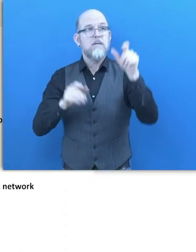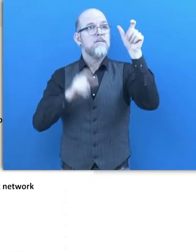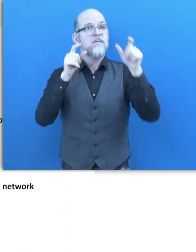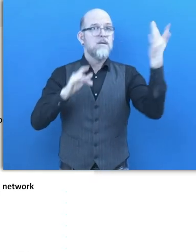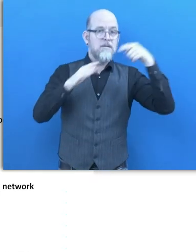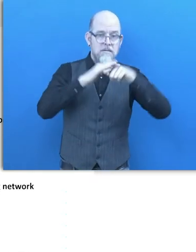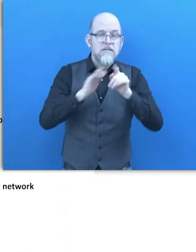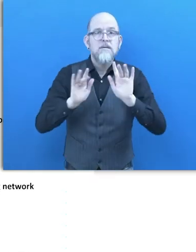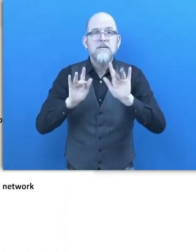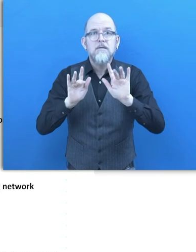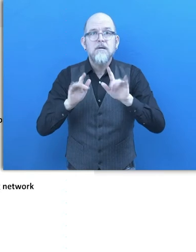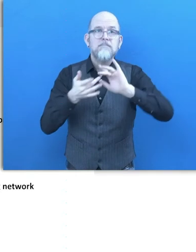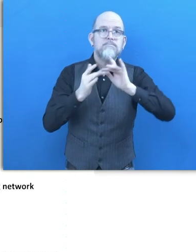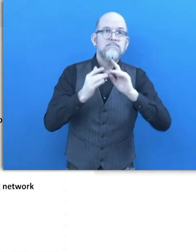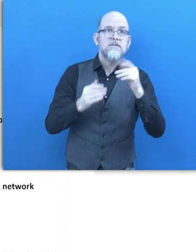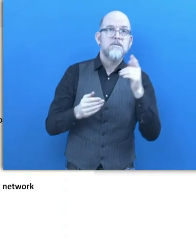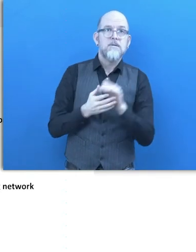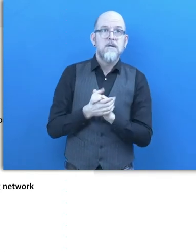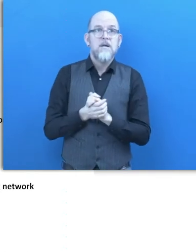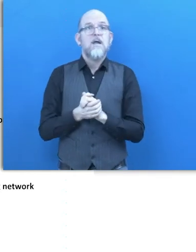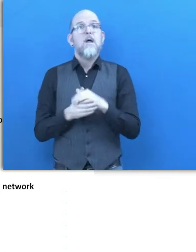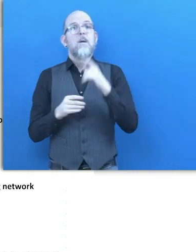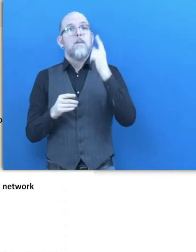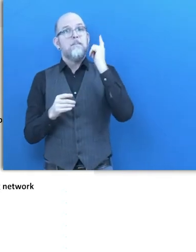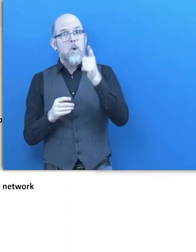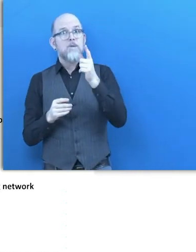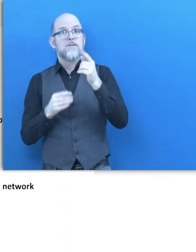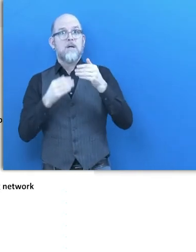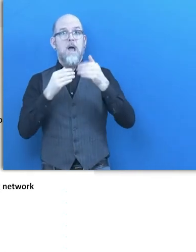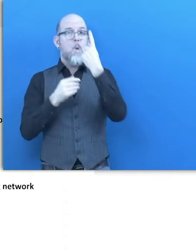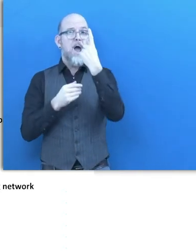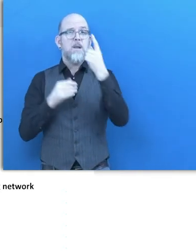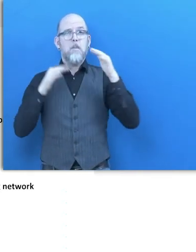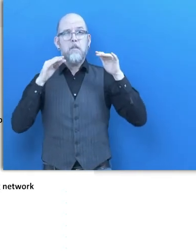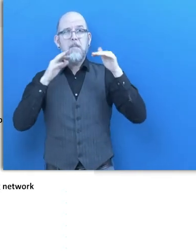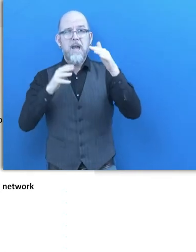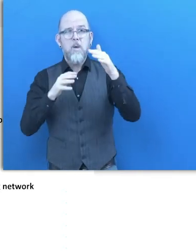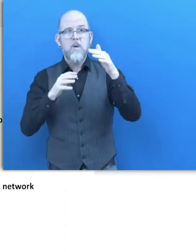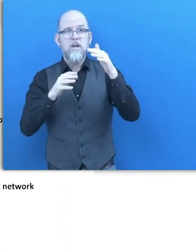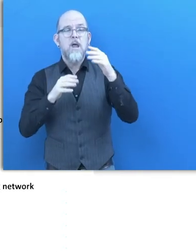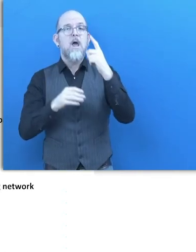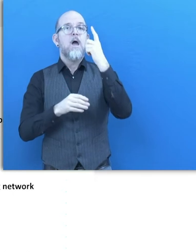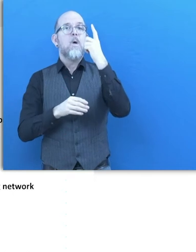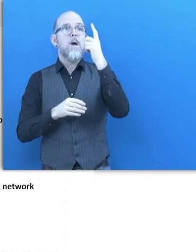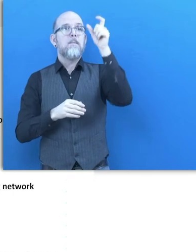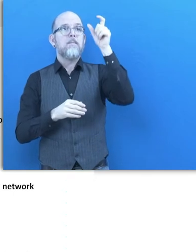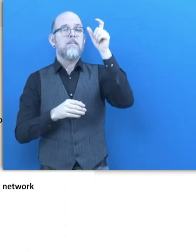and more than 1 million of them actively engage in our community annually. We